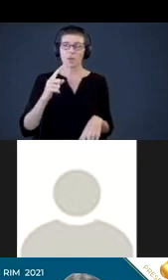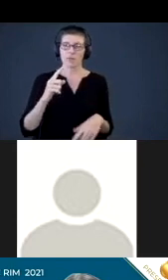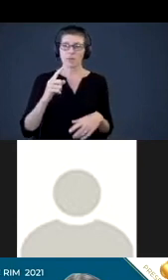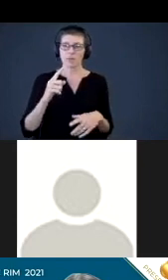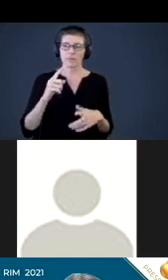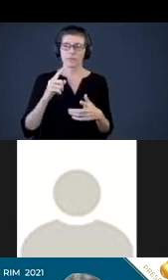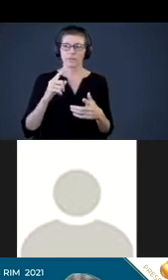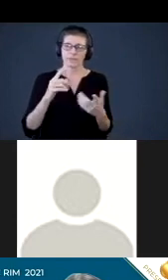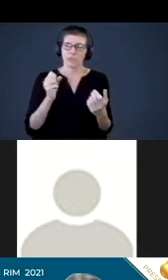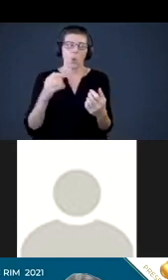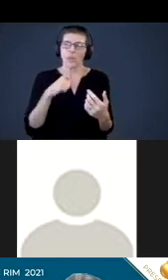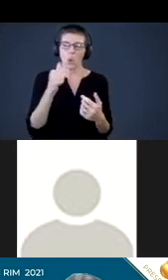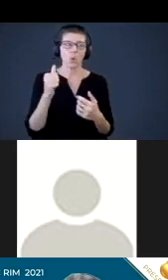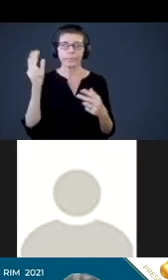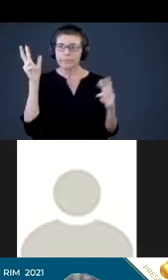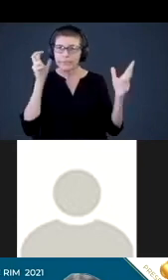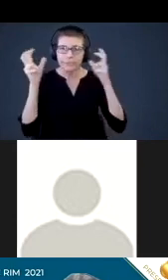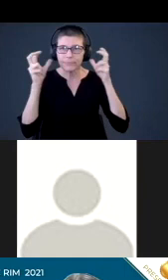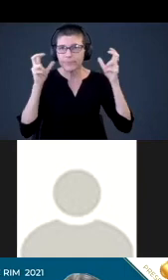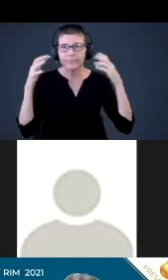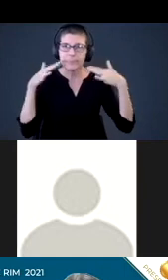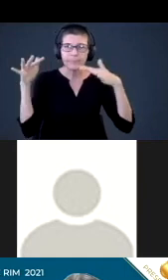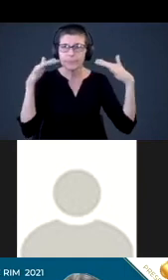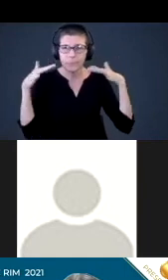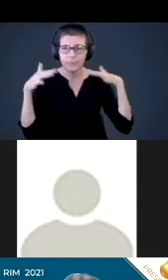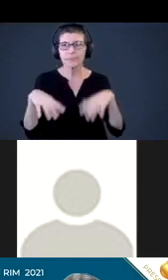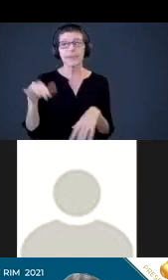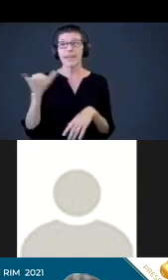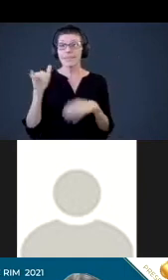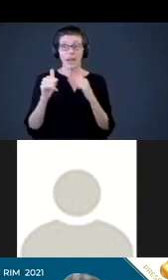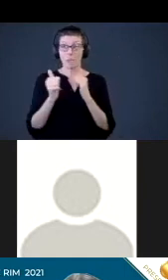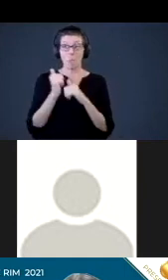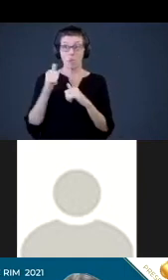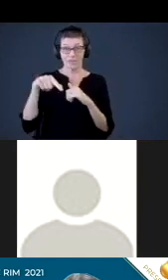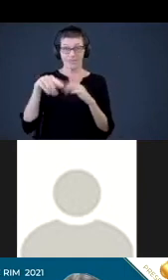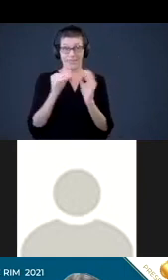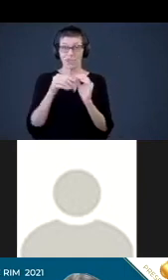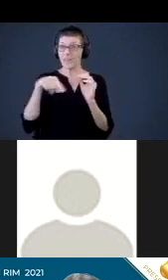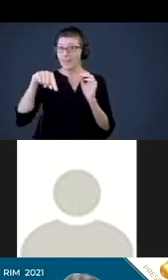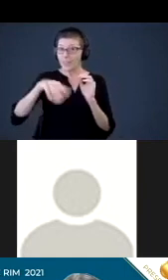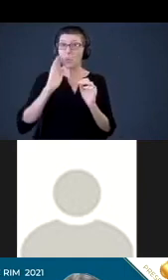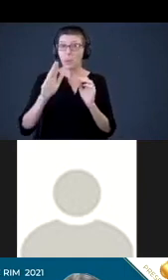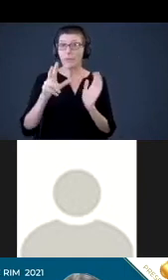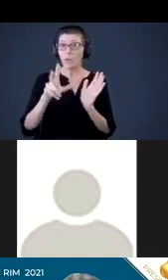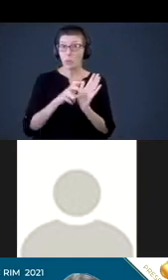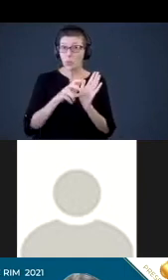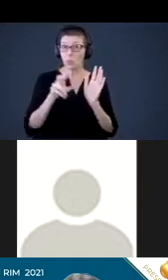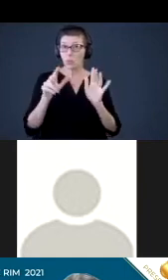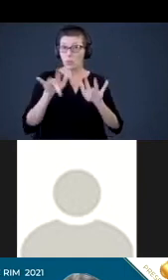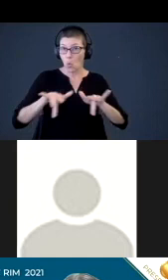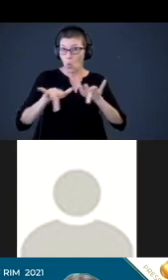not hearing any background. And like most sessions for this conference will be recorded. If you do not want to be